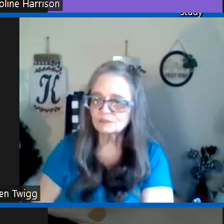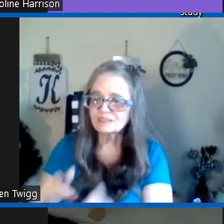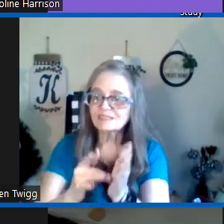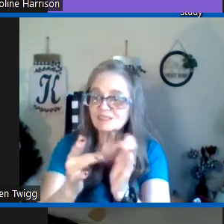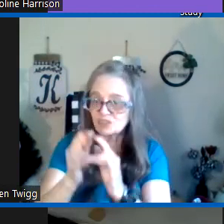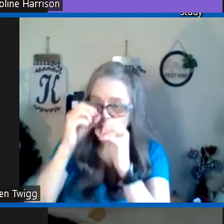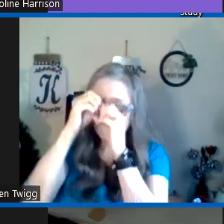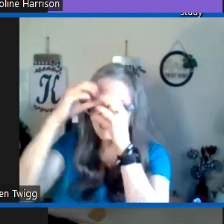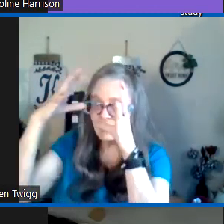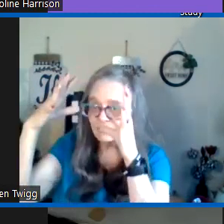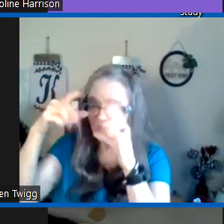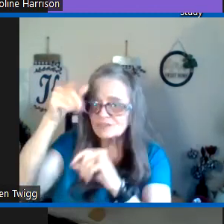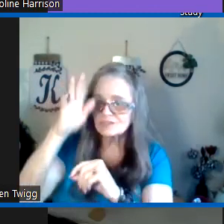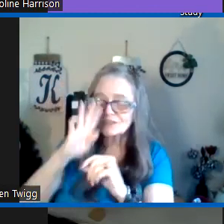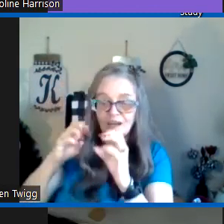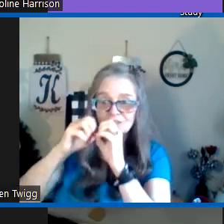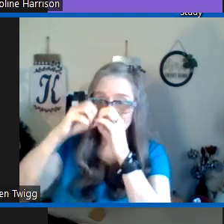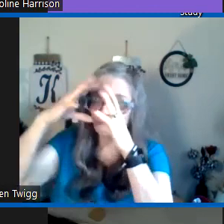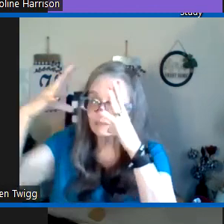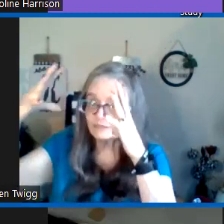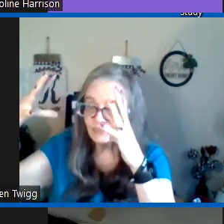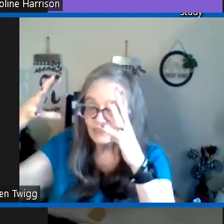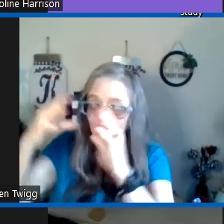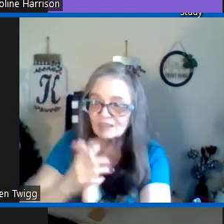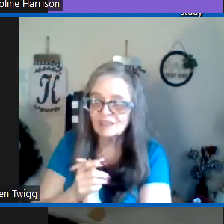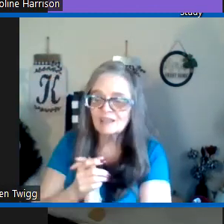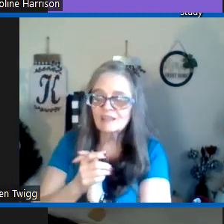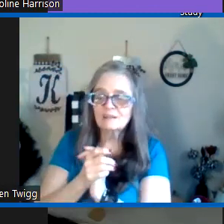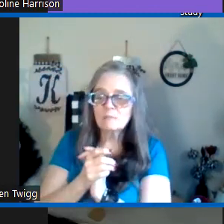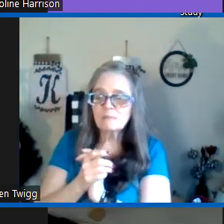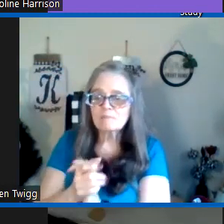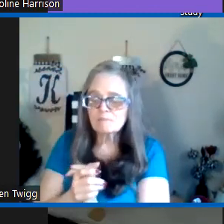so we see that Jesus had visions God is a great visionary